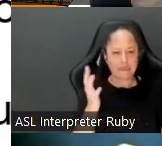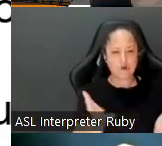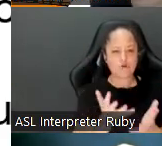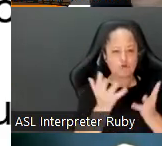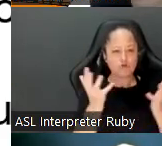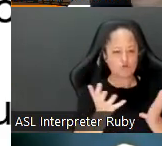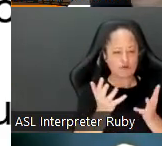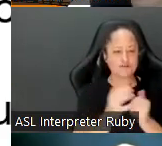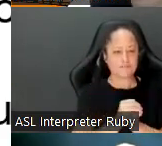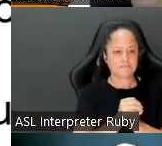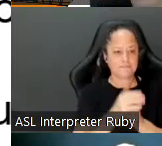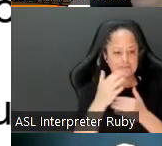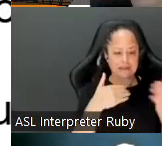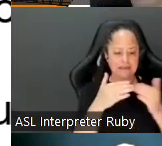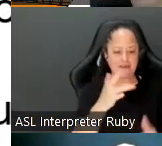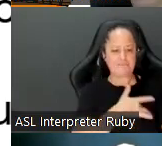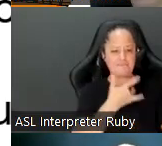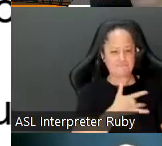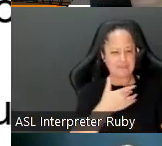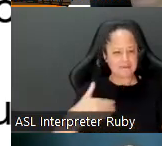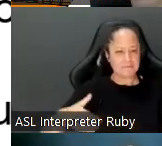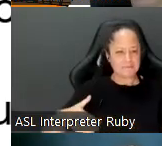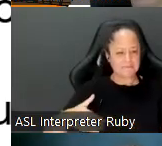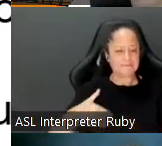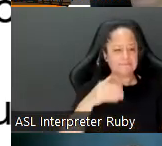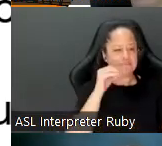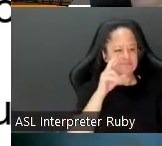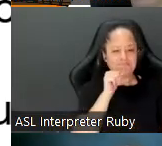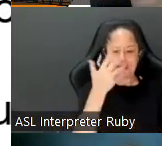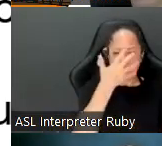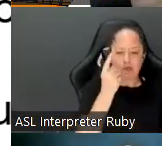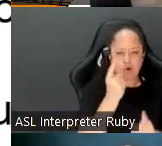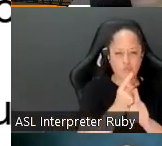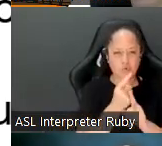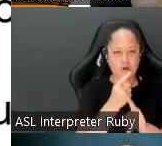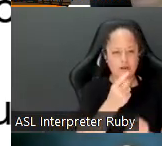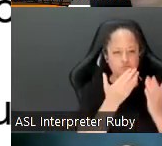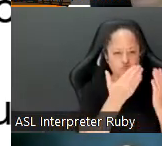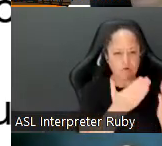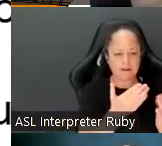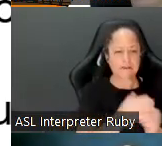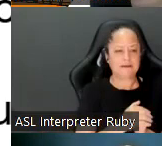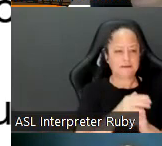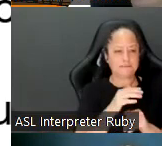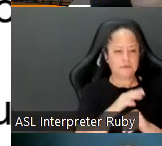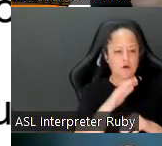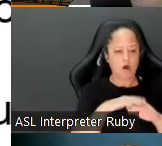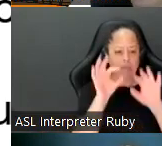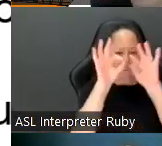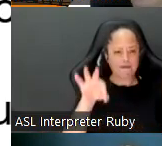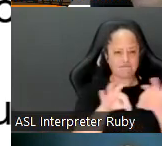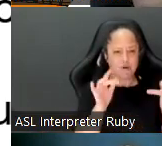um even if just feel some sort of way or this doesn't look right to you on the recommended you know on the on the form